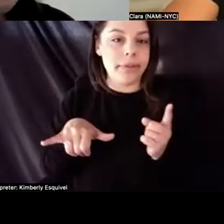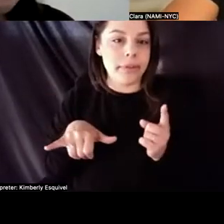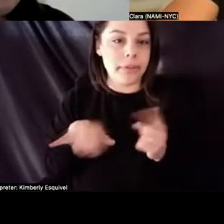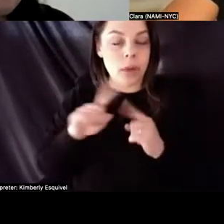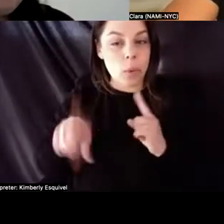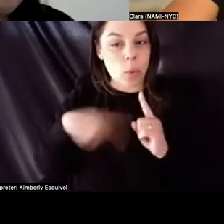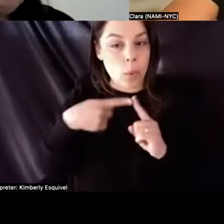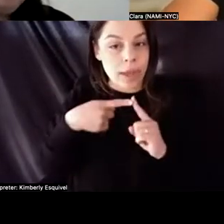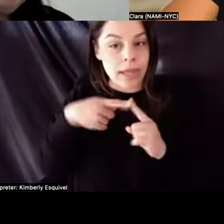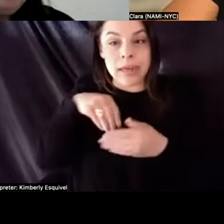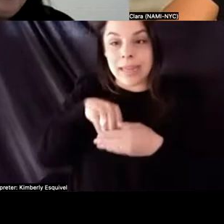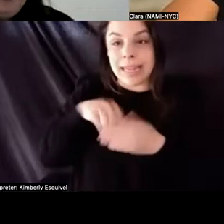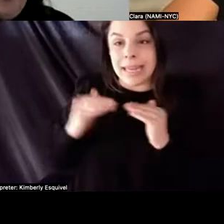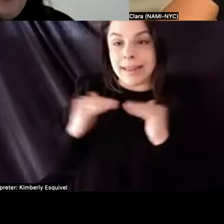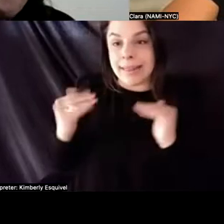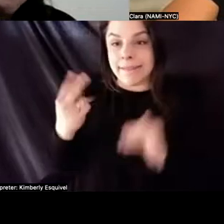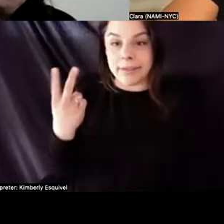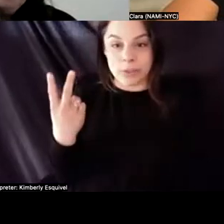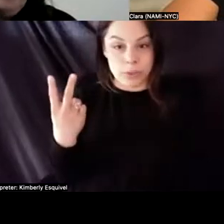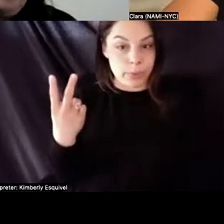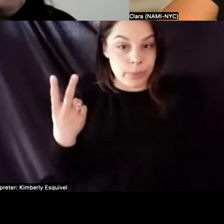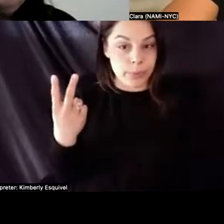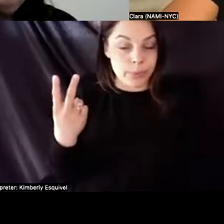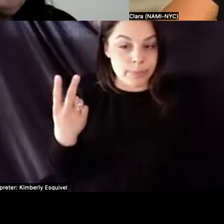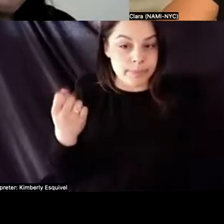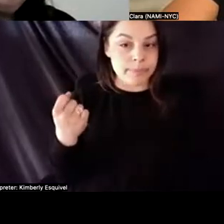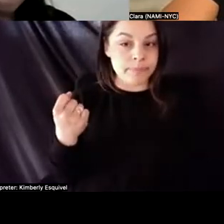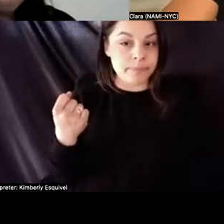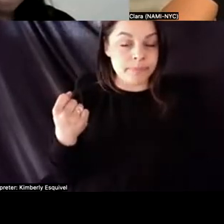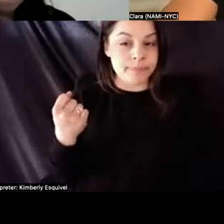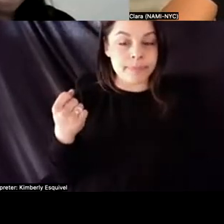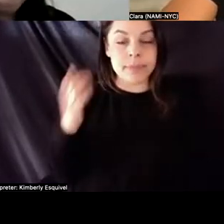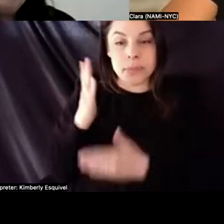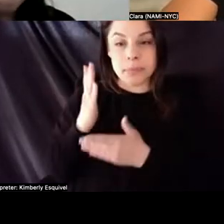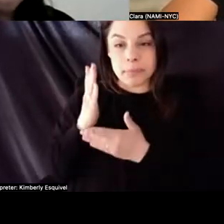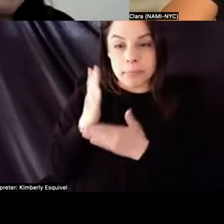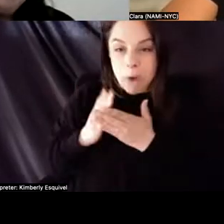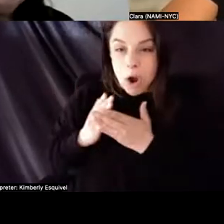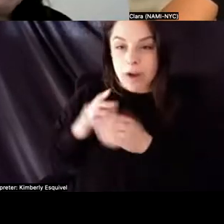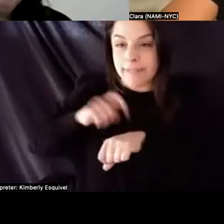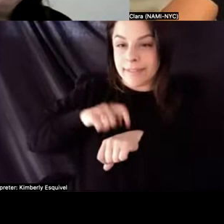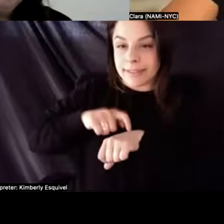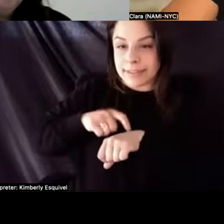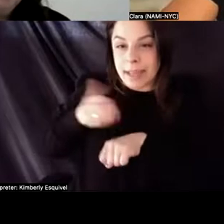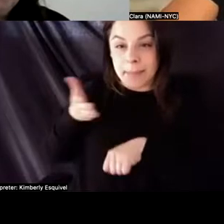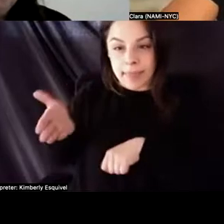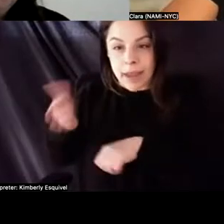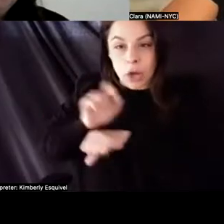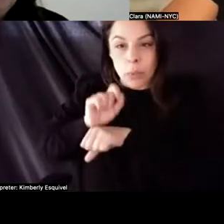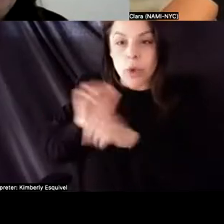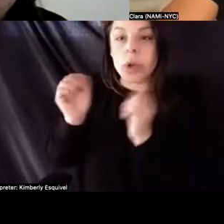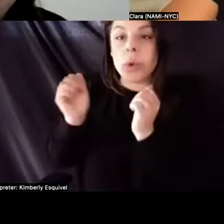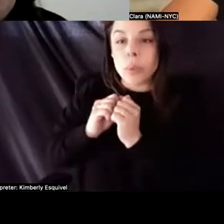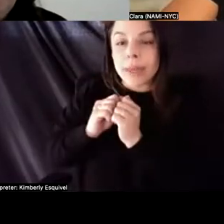when you're in a level two, um, part of the time you're there is working with a caseworker